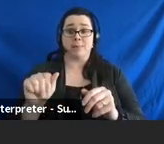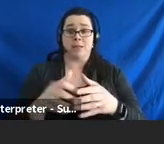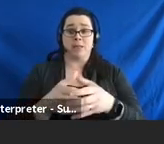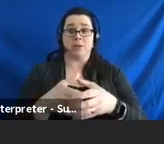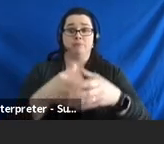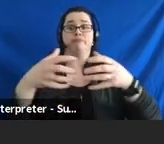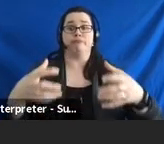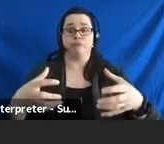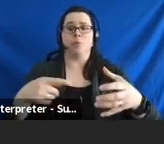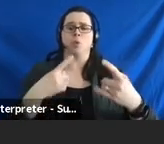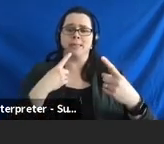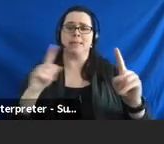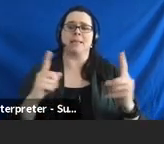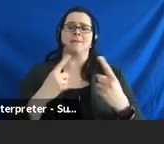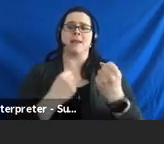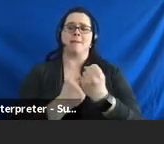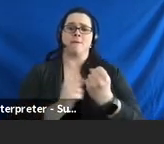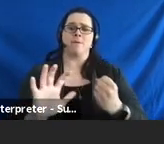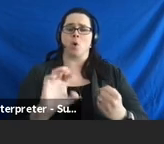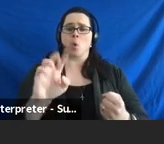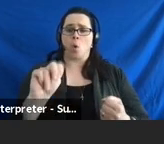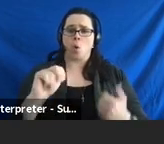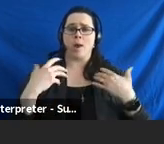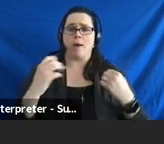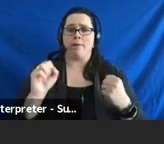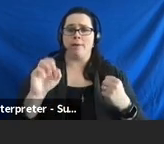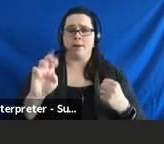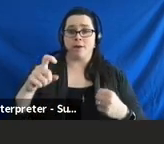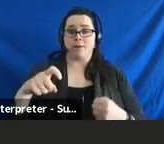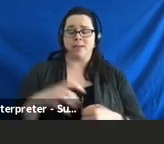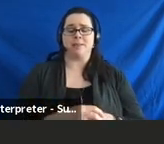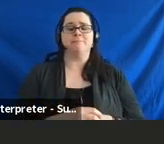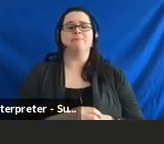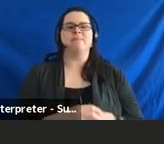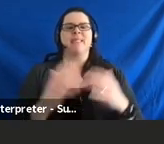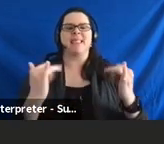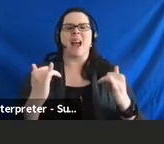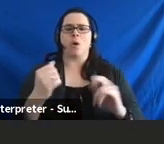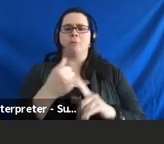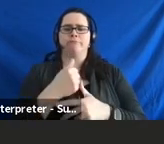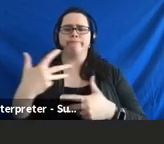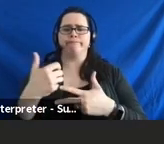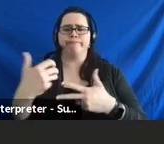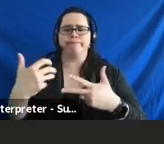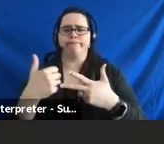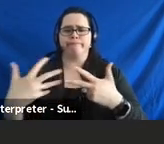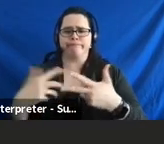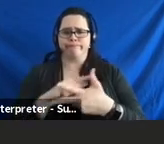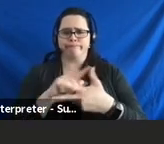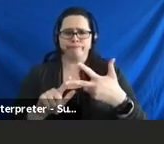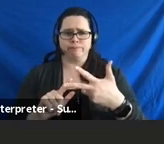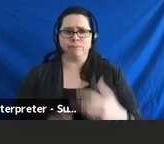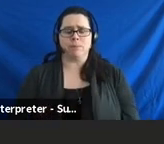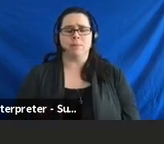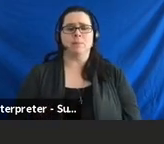successfully advocate for their own health care needs. And we're going to go into a little bit more detail about each one of